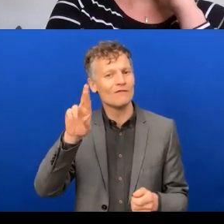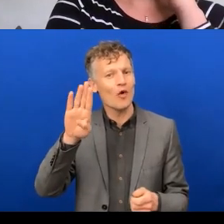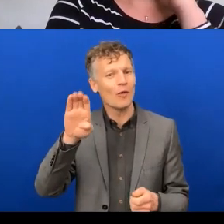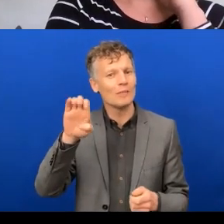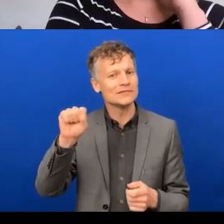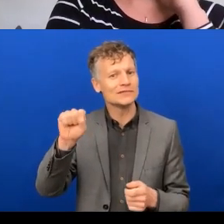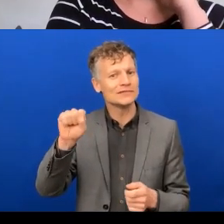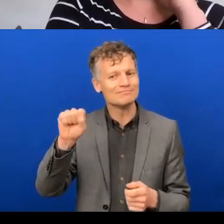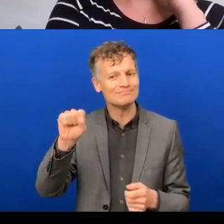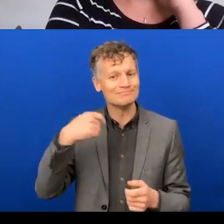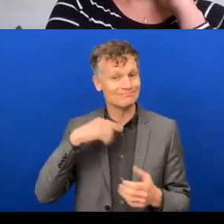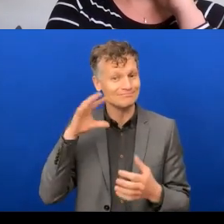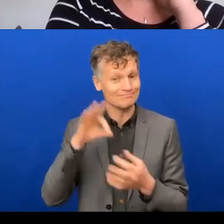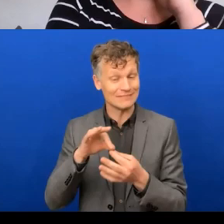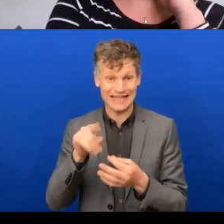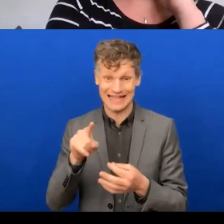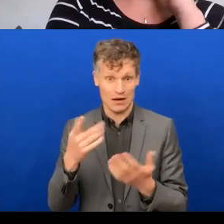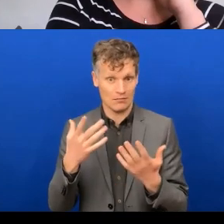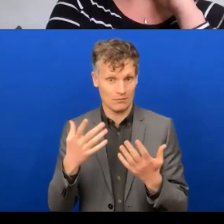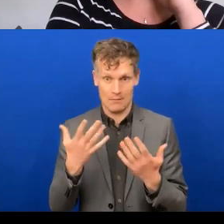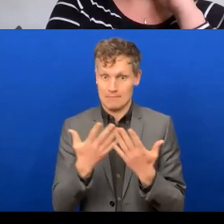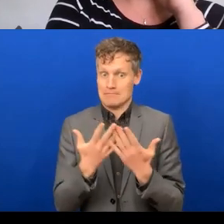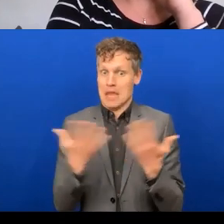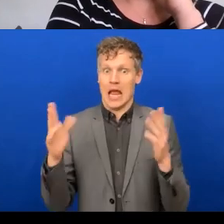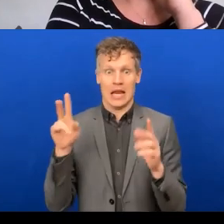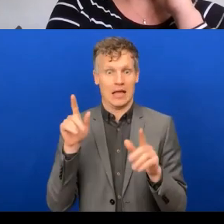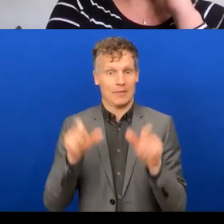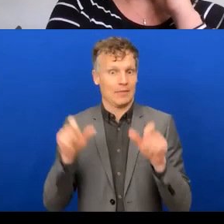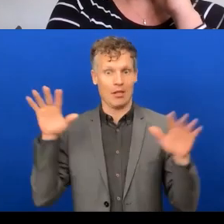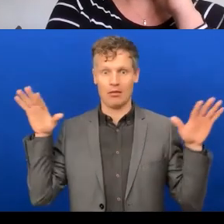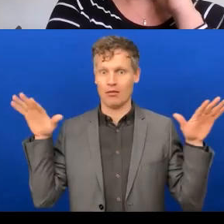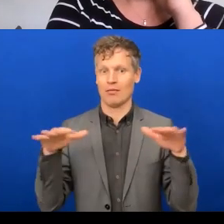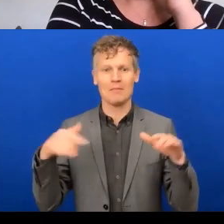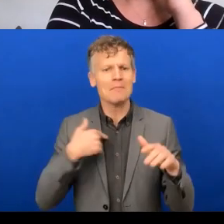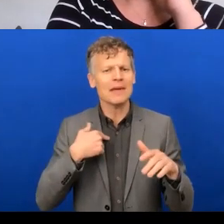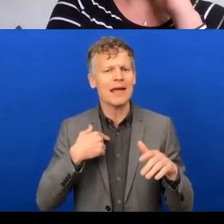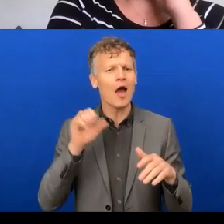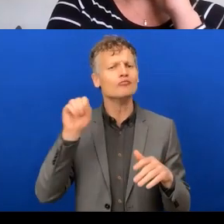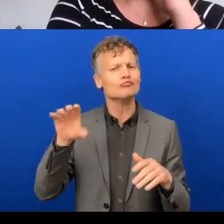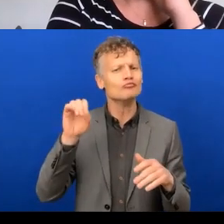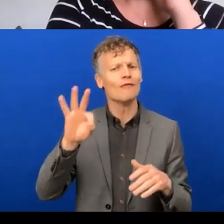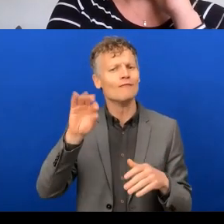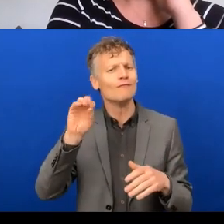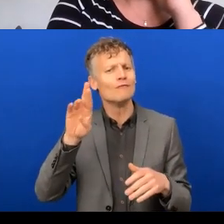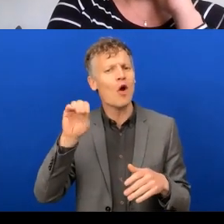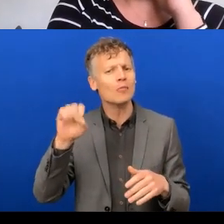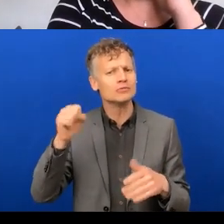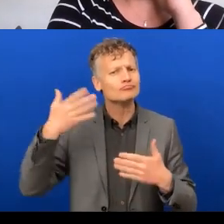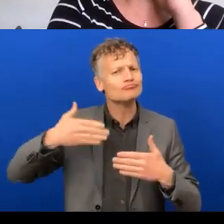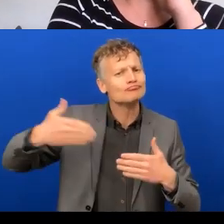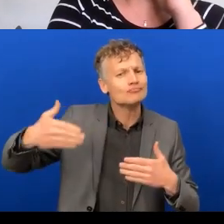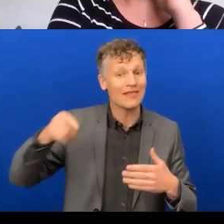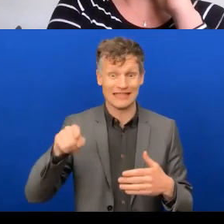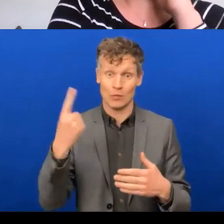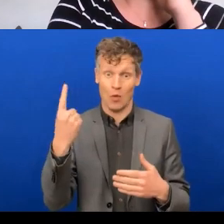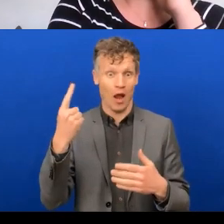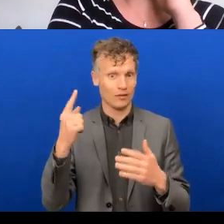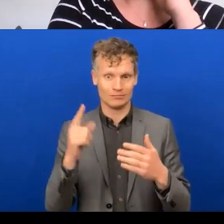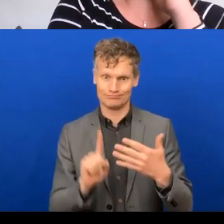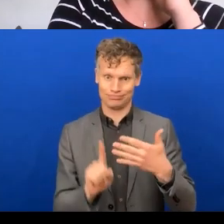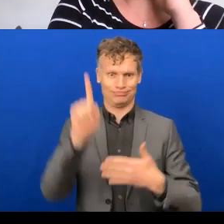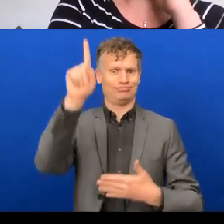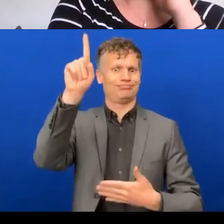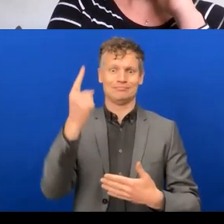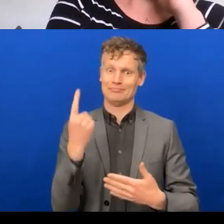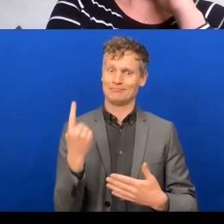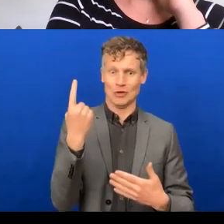date. And it's called, um, we are all disabled now. And, and what the pandemic has taught us about the social model